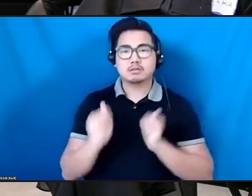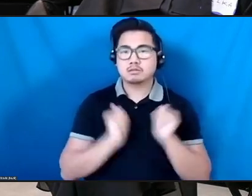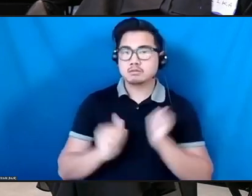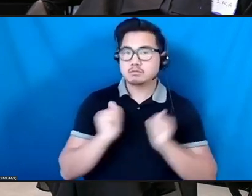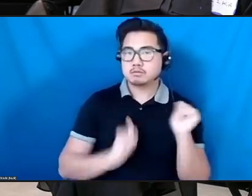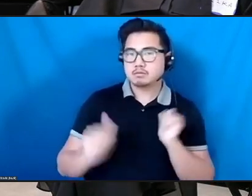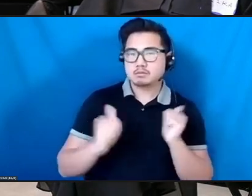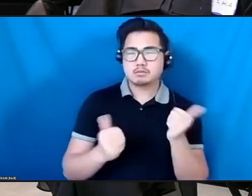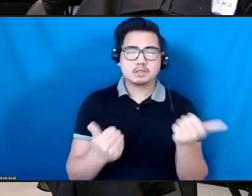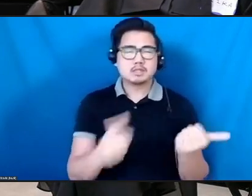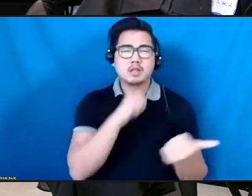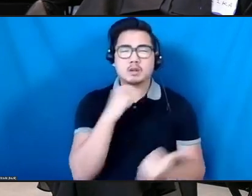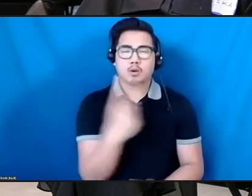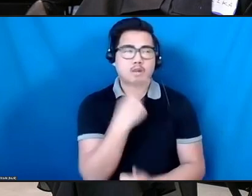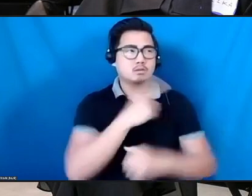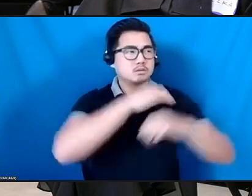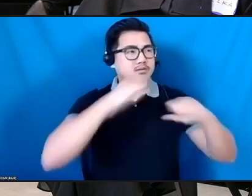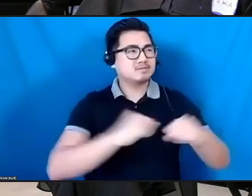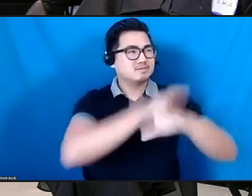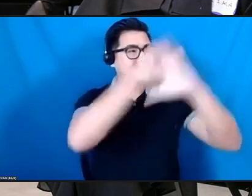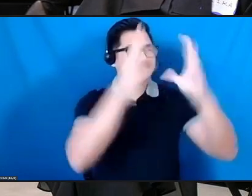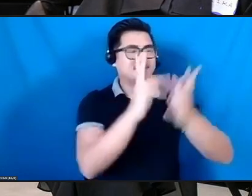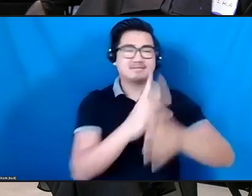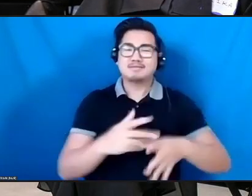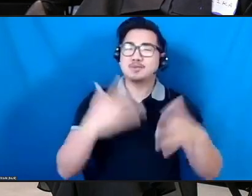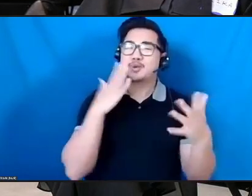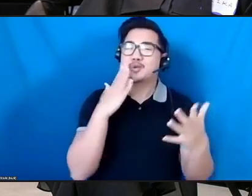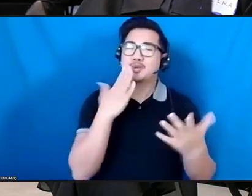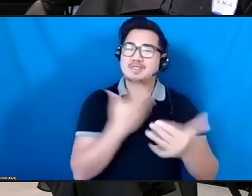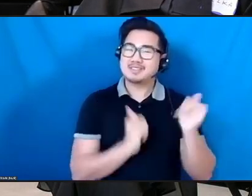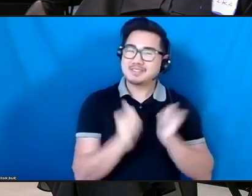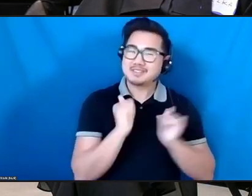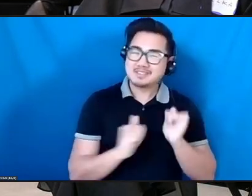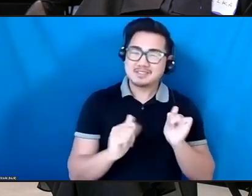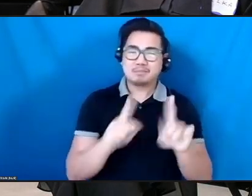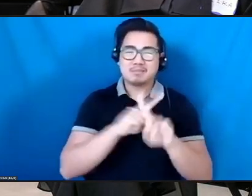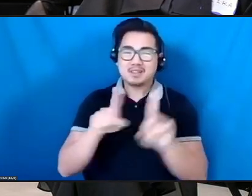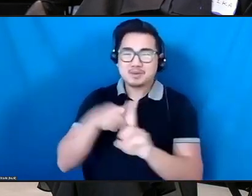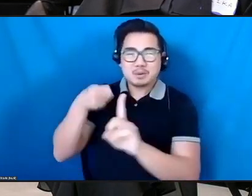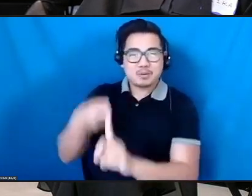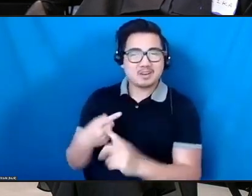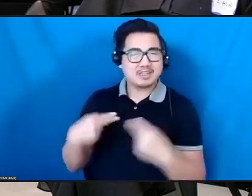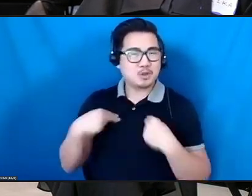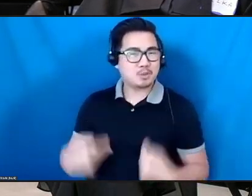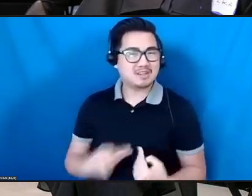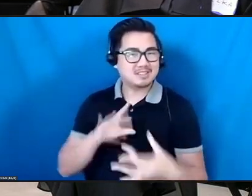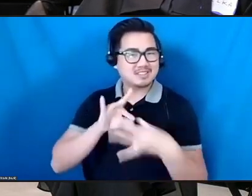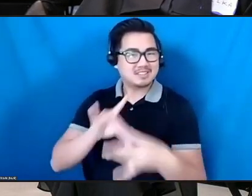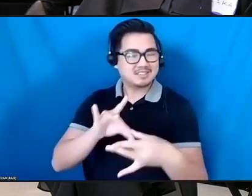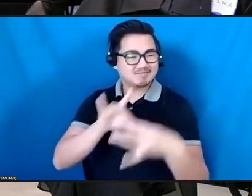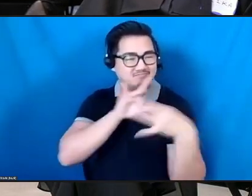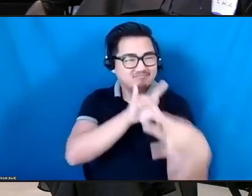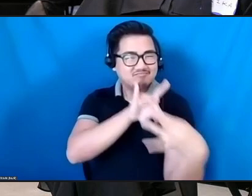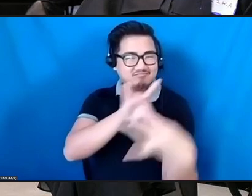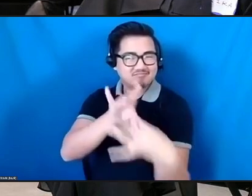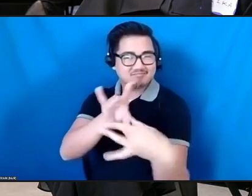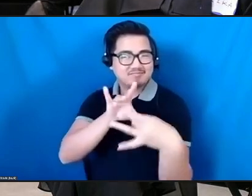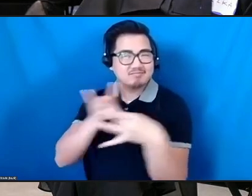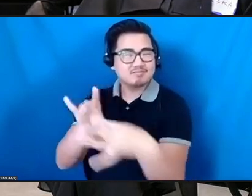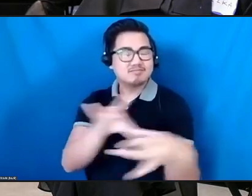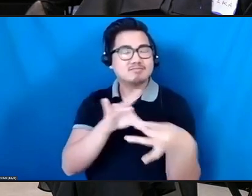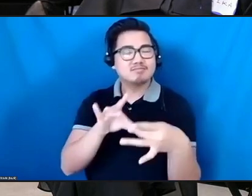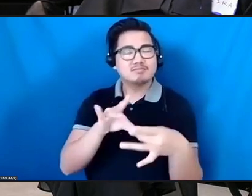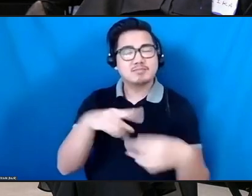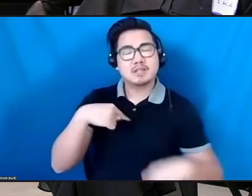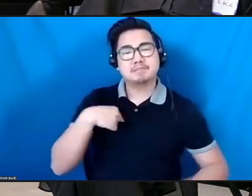thinking is a piece. It's about human connections. And I wonder about this kind of organizations, what we